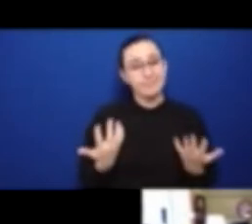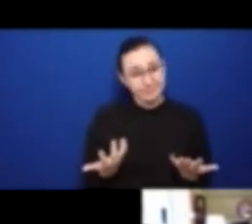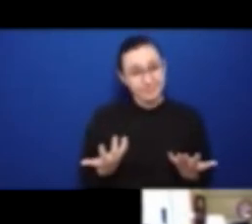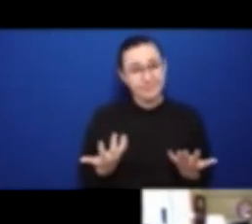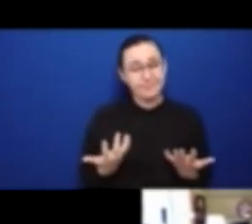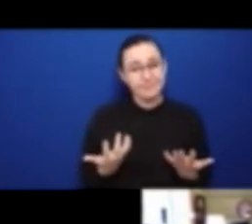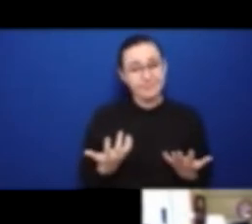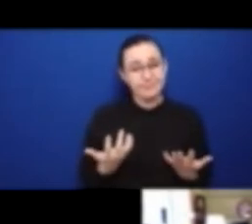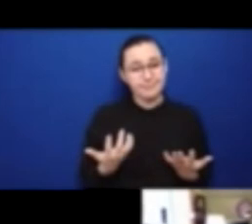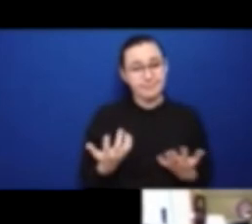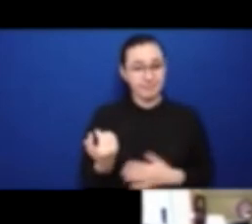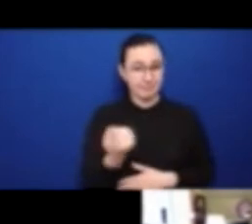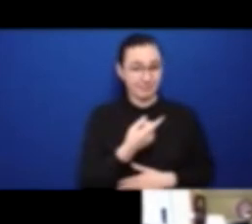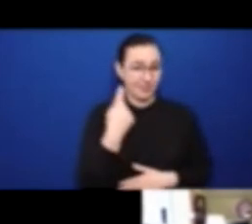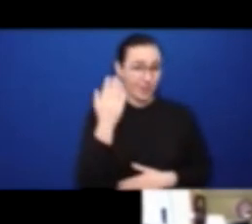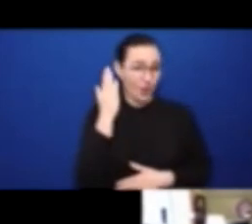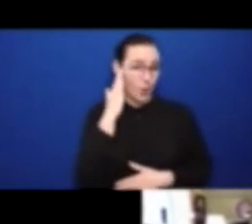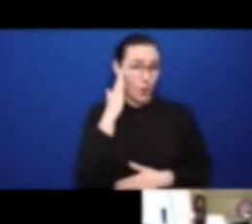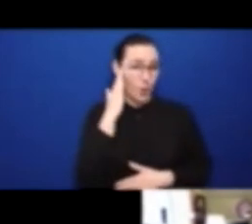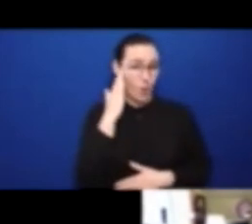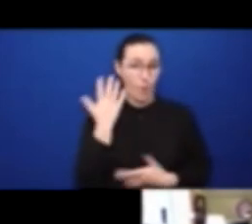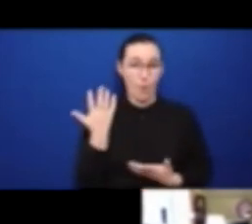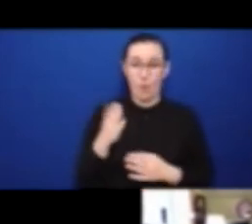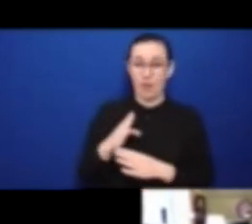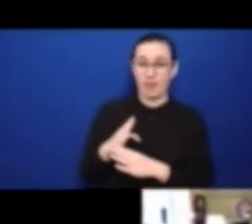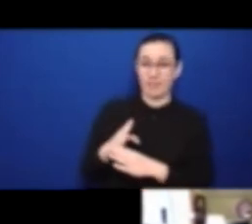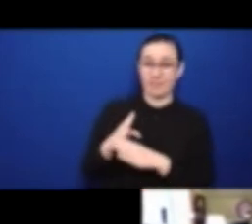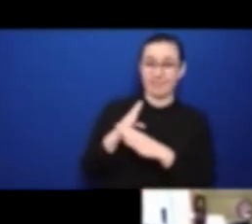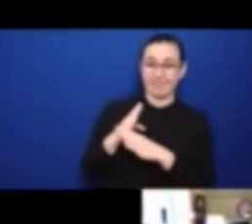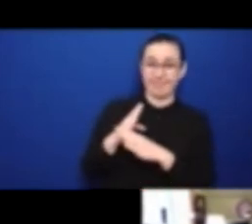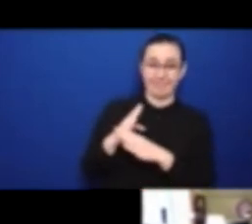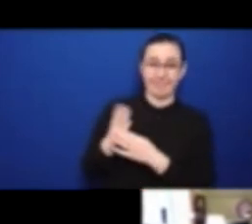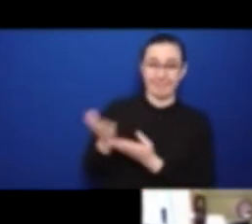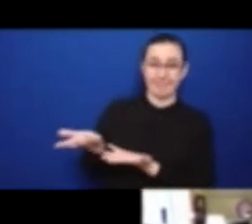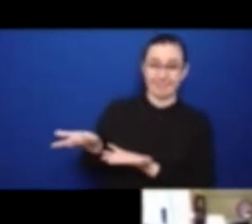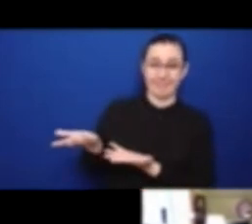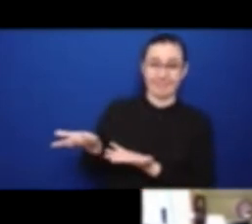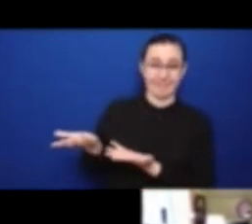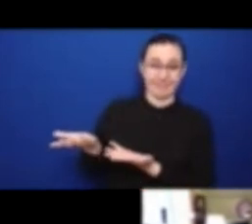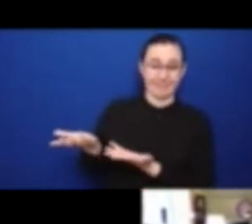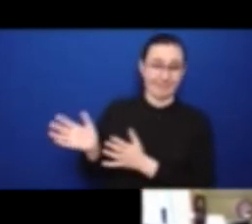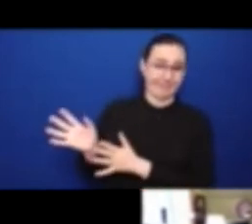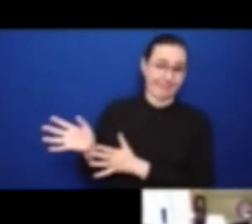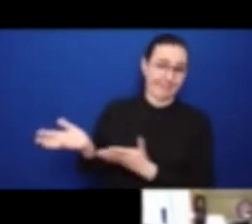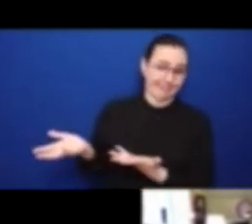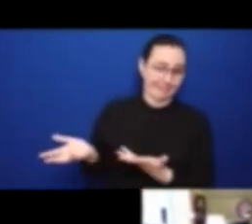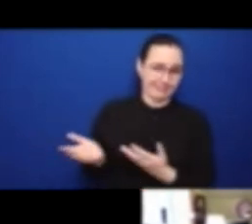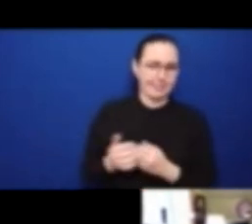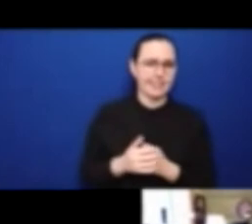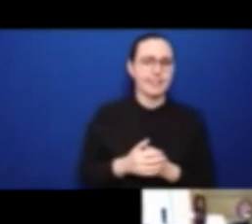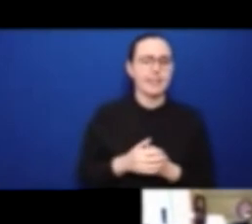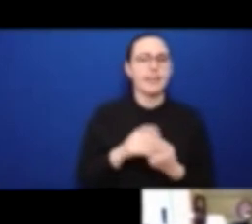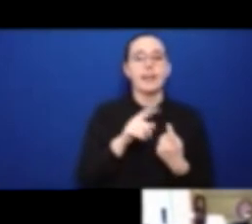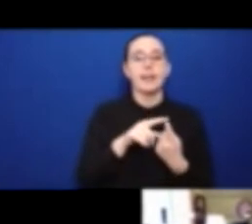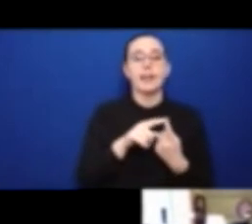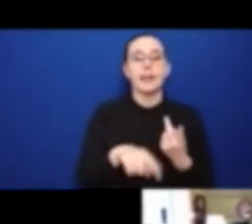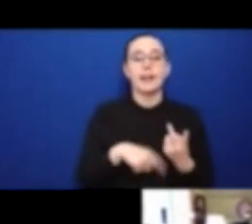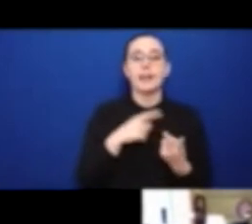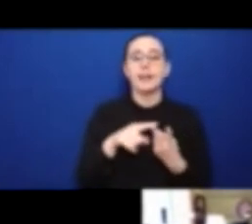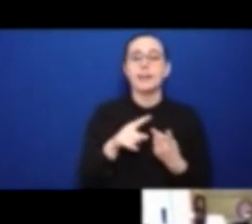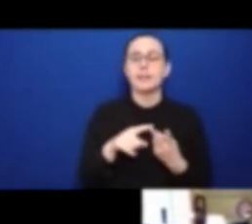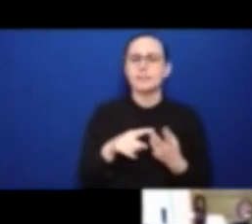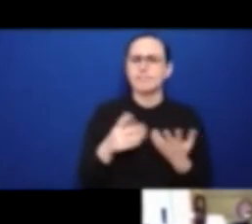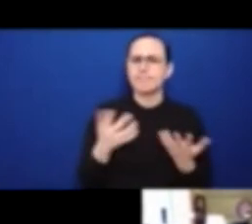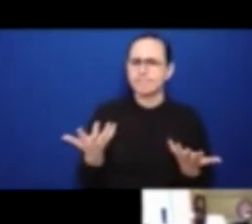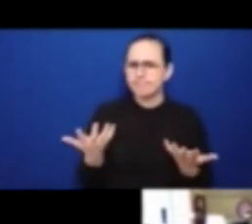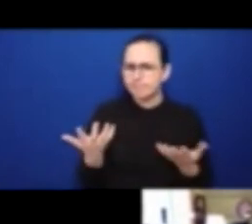not only were we trying to incorporate disability and disability rights into the